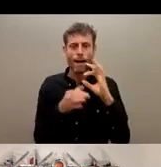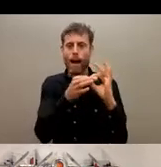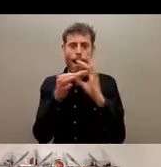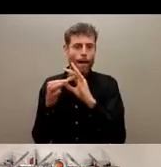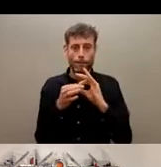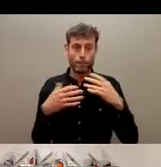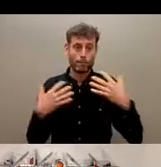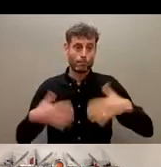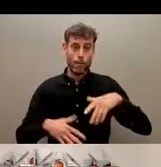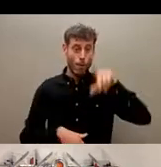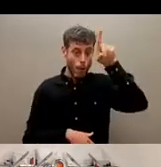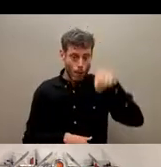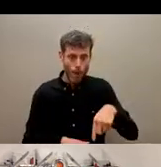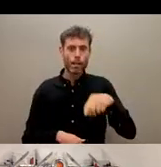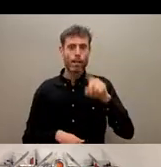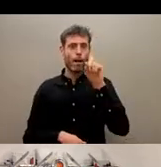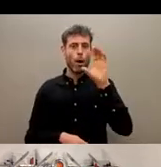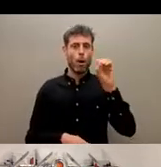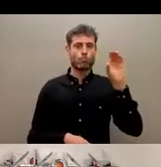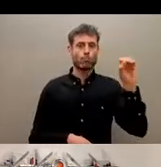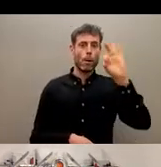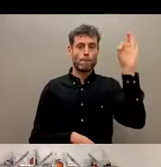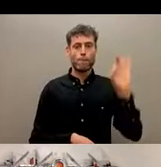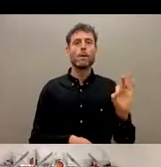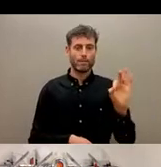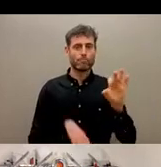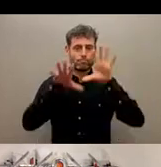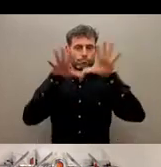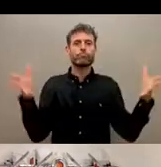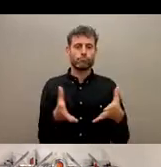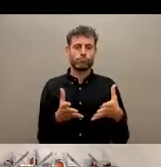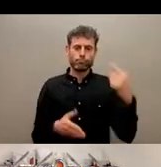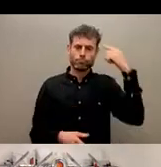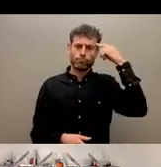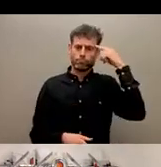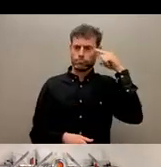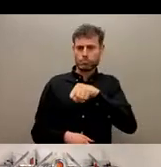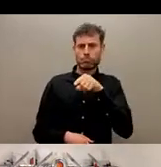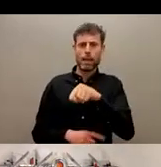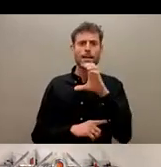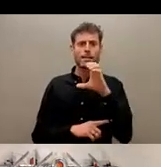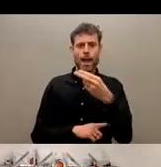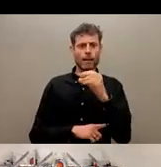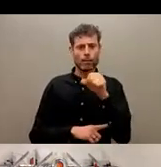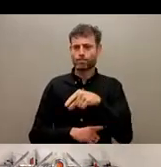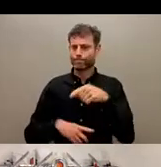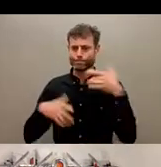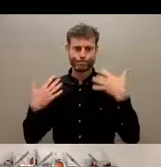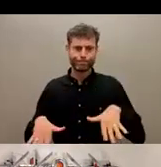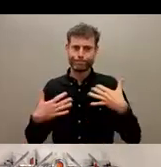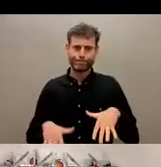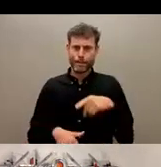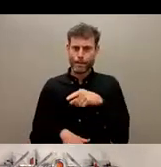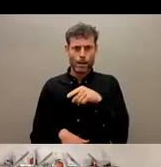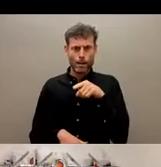of those donor organizations globally recognize CHS as an important aspect of humanitarian